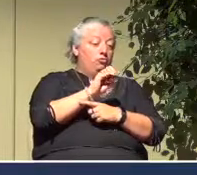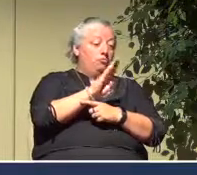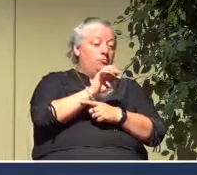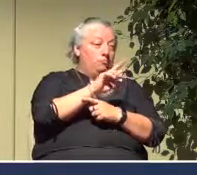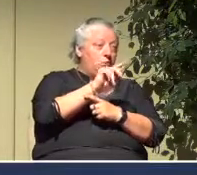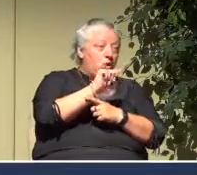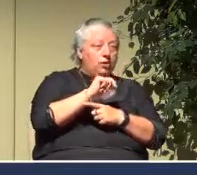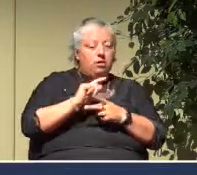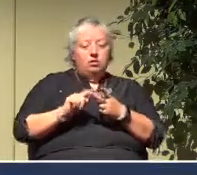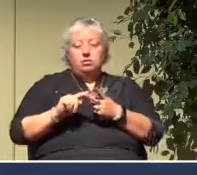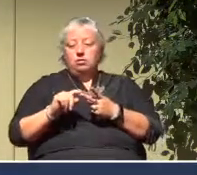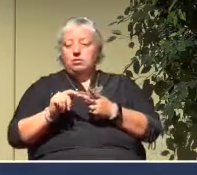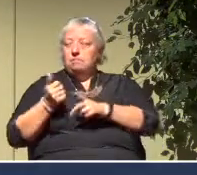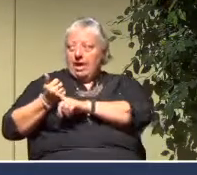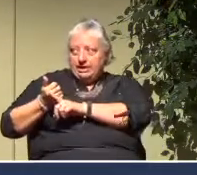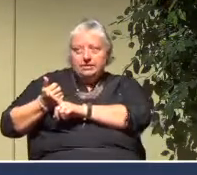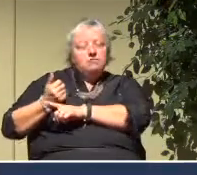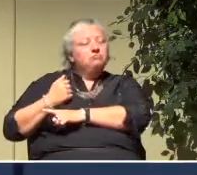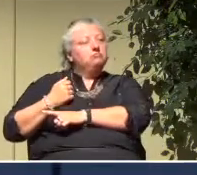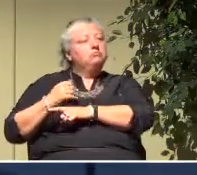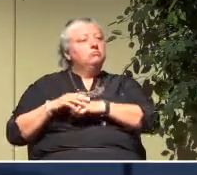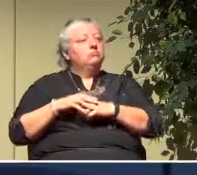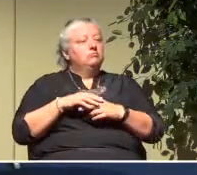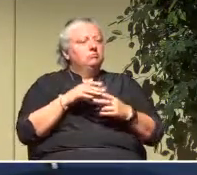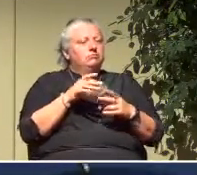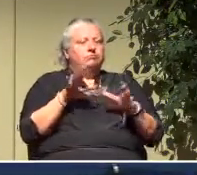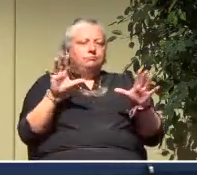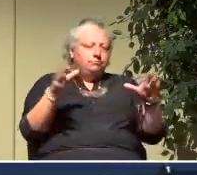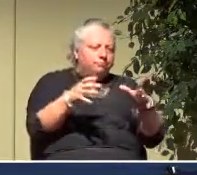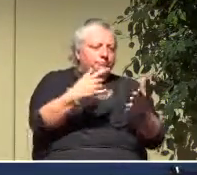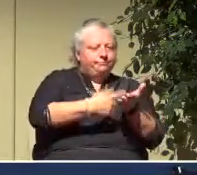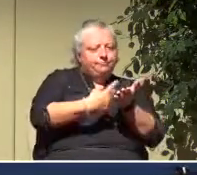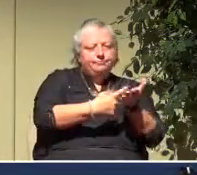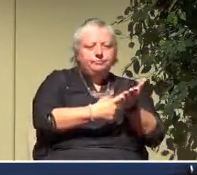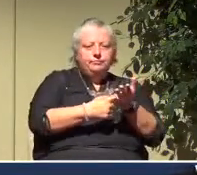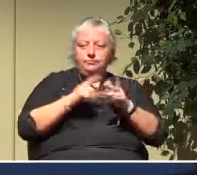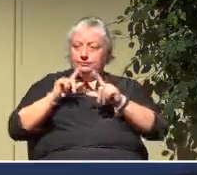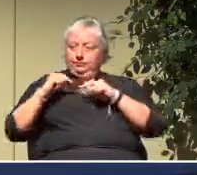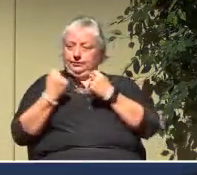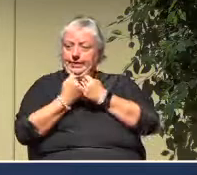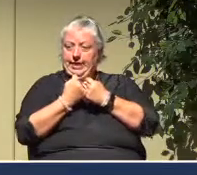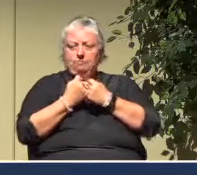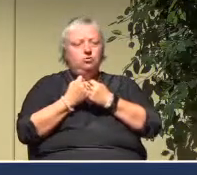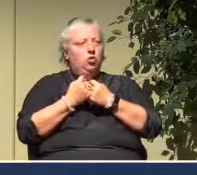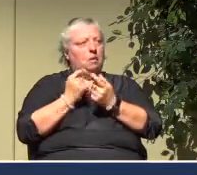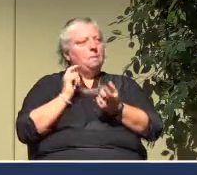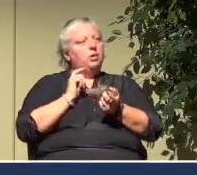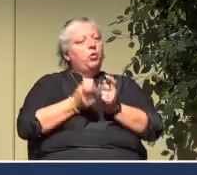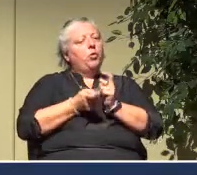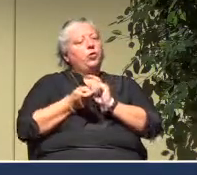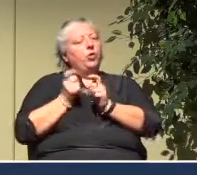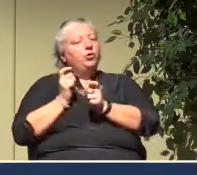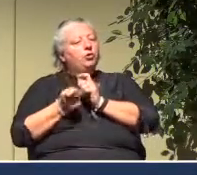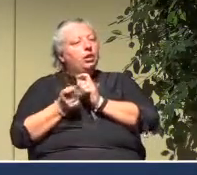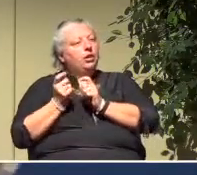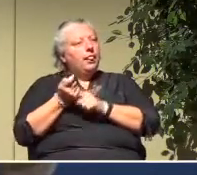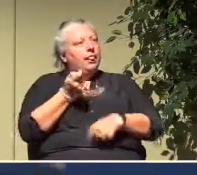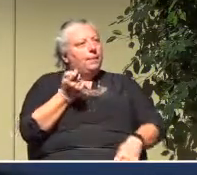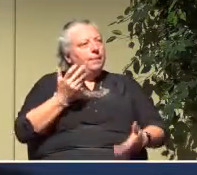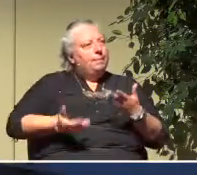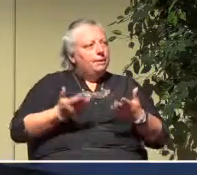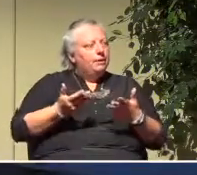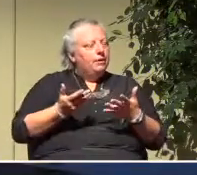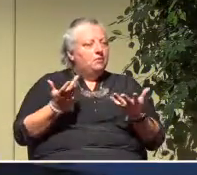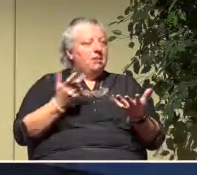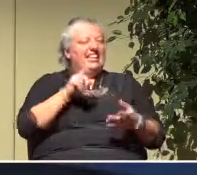a building together of teams. Not that teams can't be different. They each need to be different. There's different personalities. But that